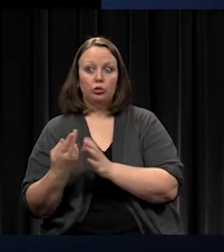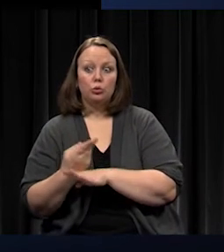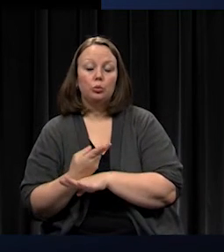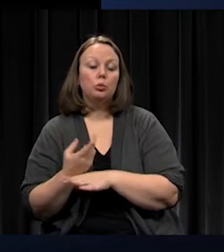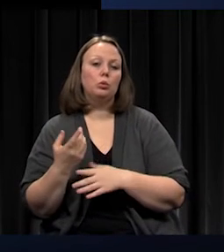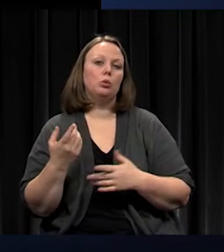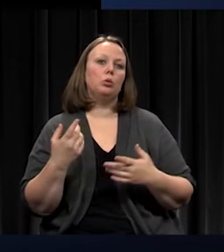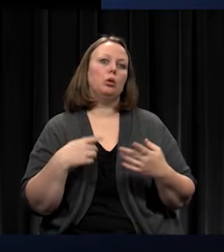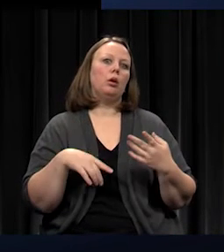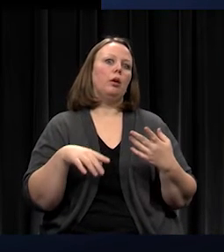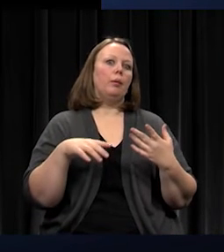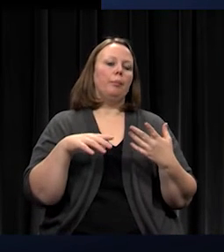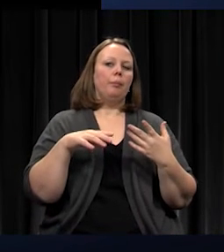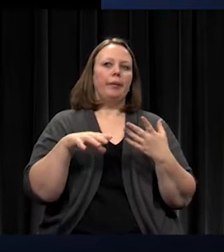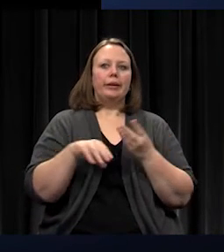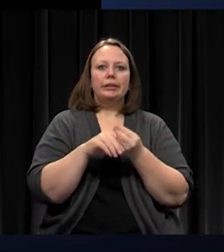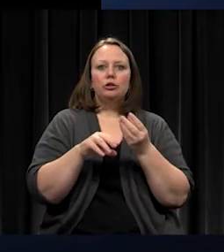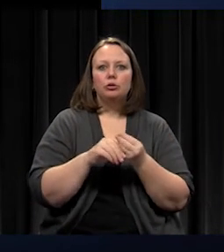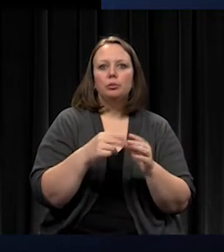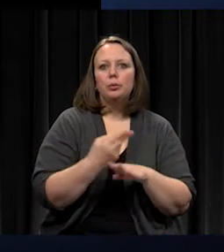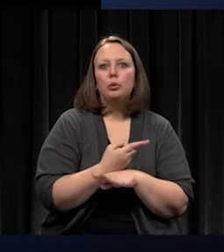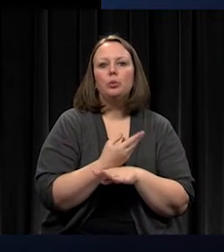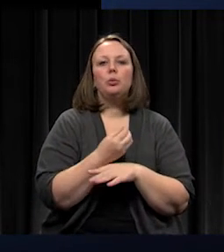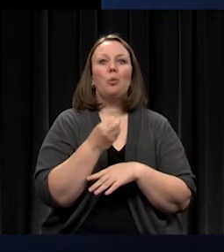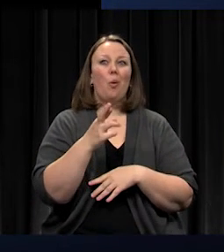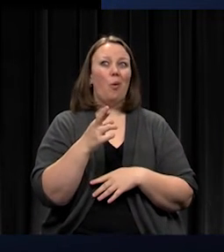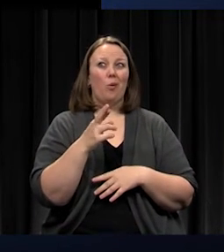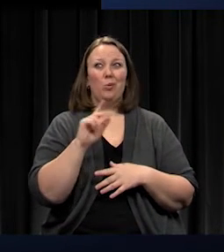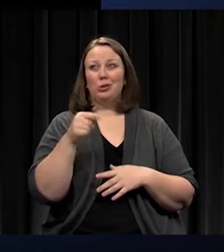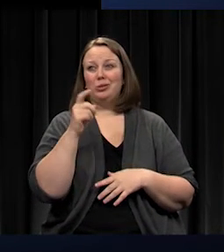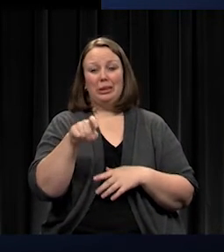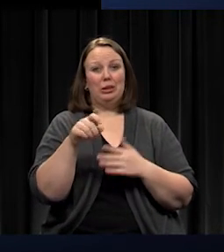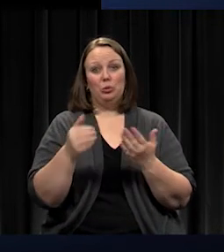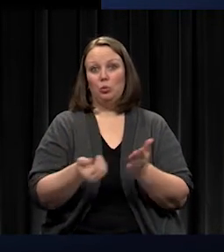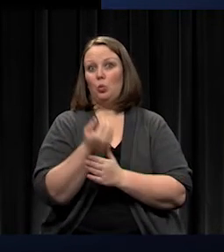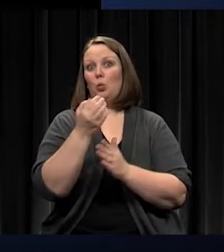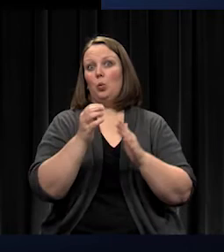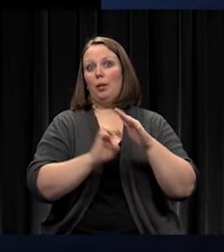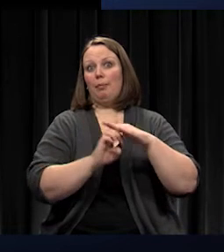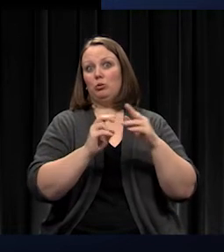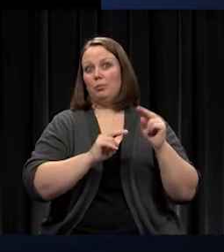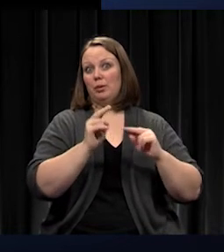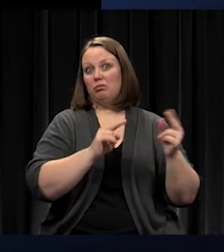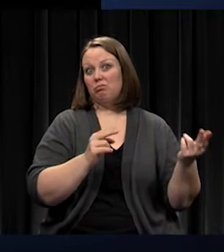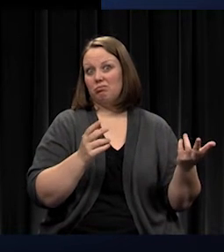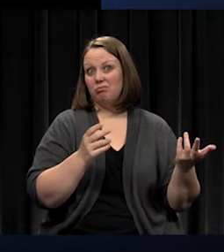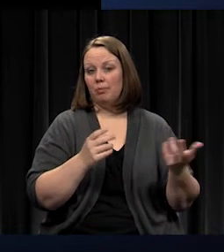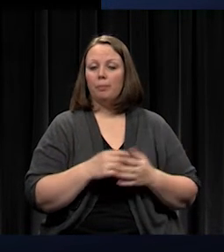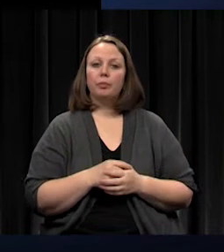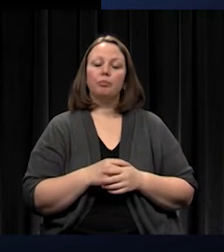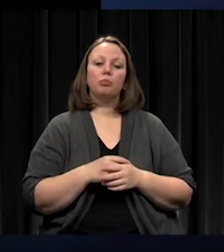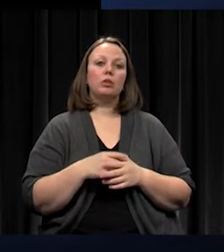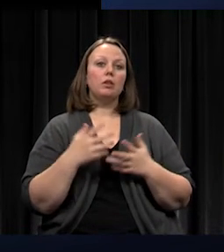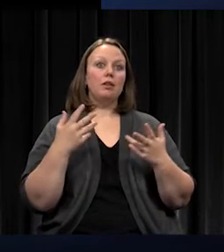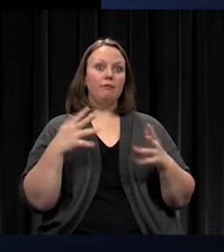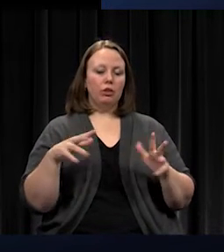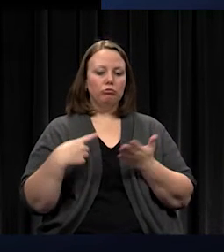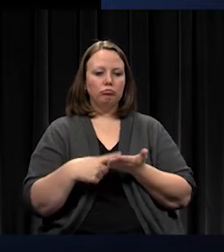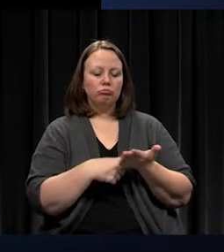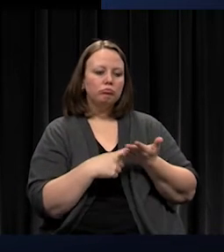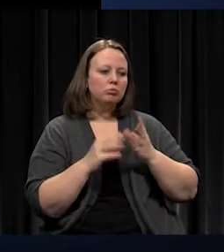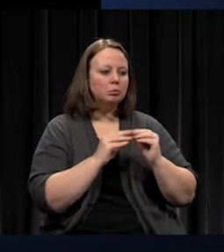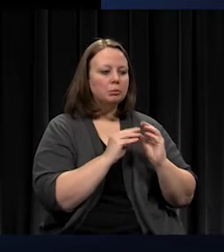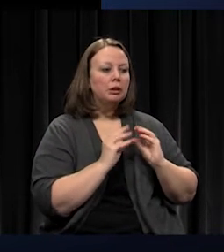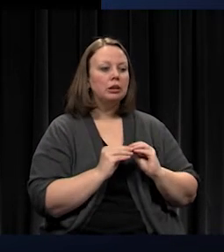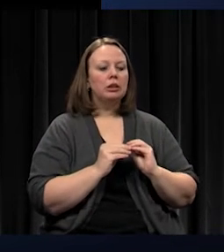be used? Or do we need a new building to accommodate that growth? What came out of the discussions is we're